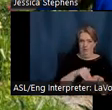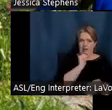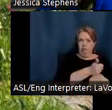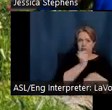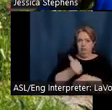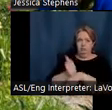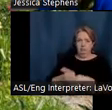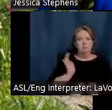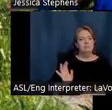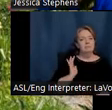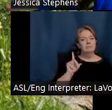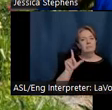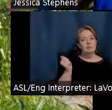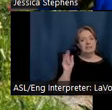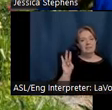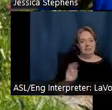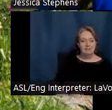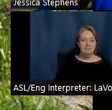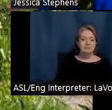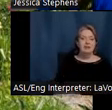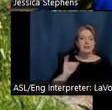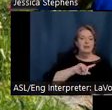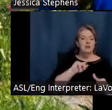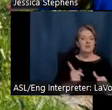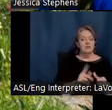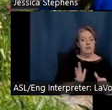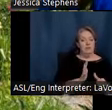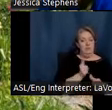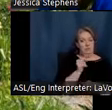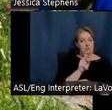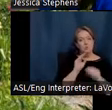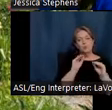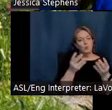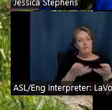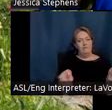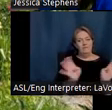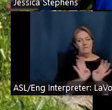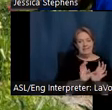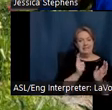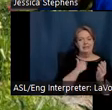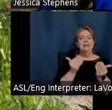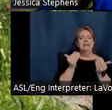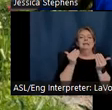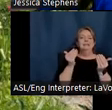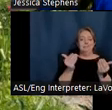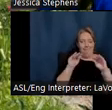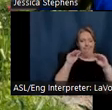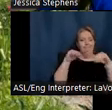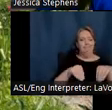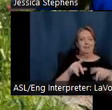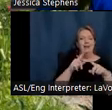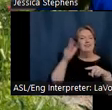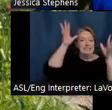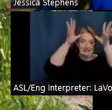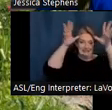Although the original formal garden did not include a fence, one was installed to help keep out the deer,